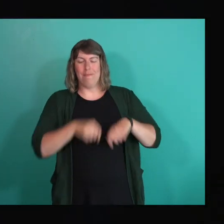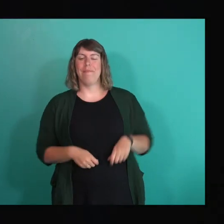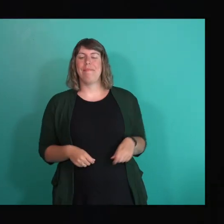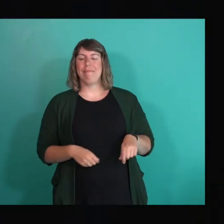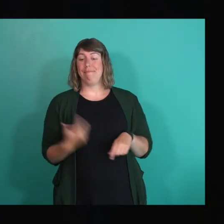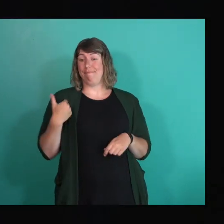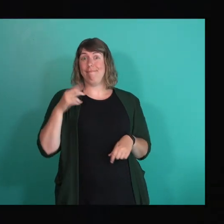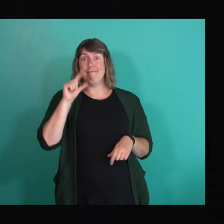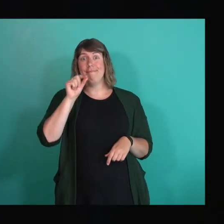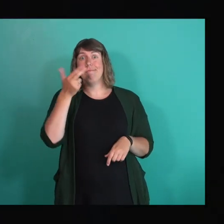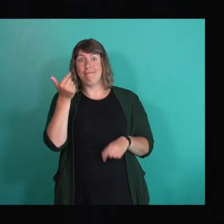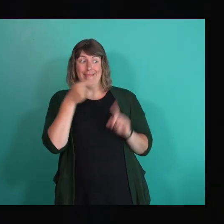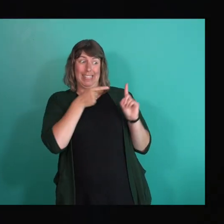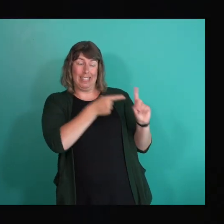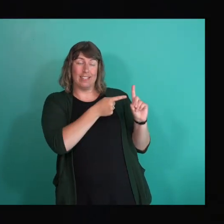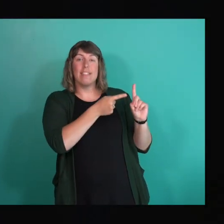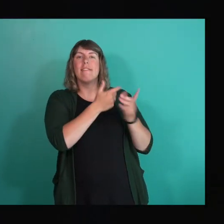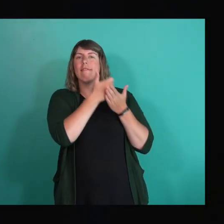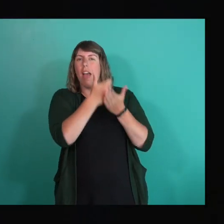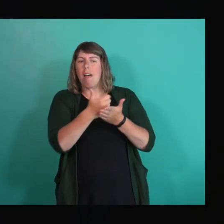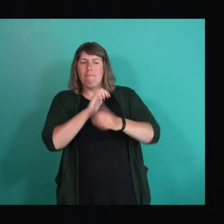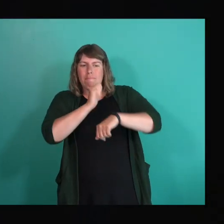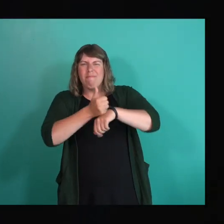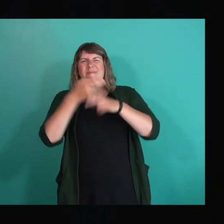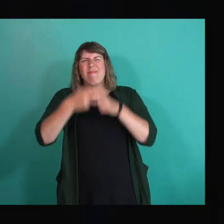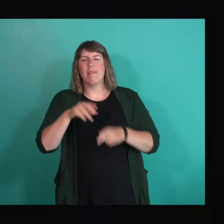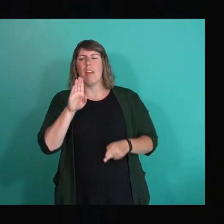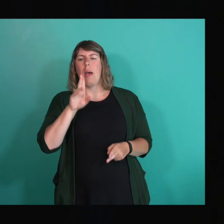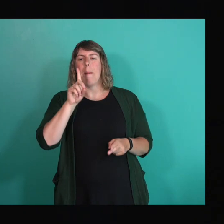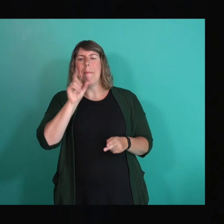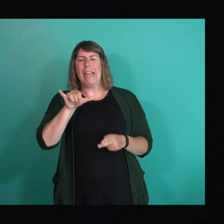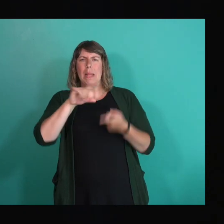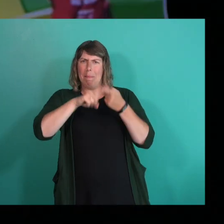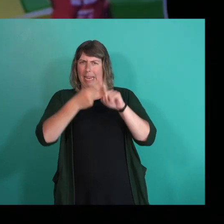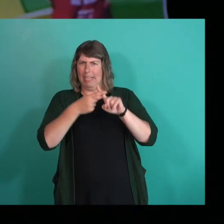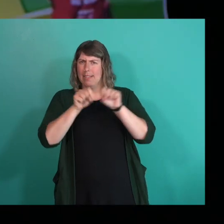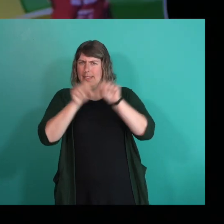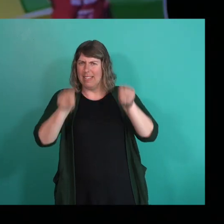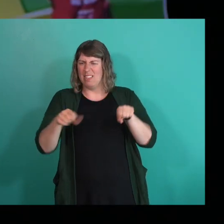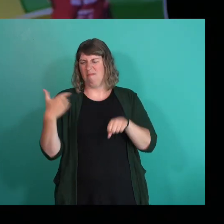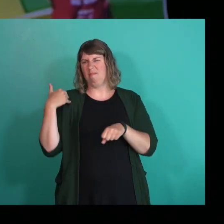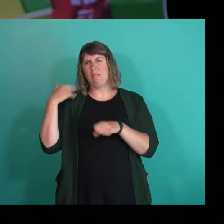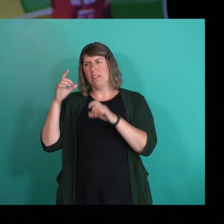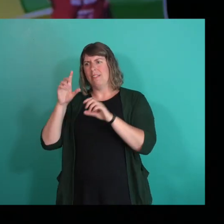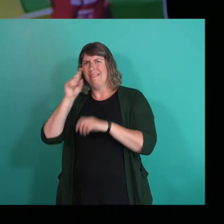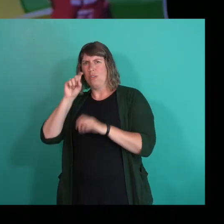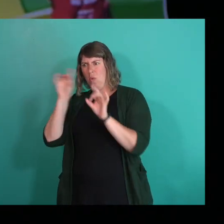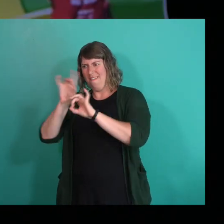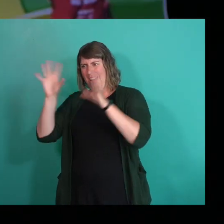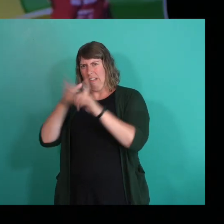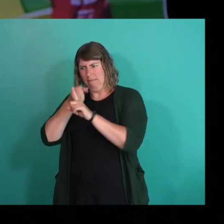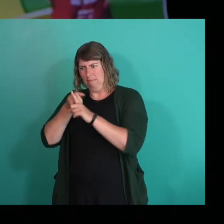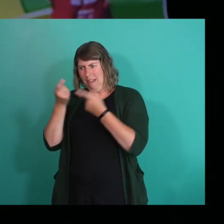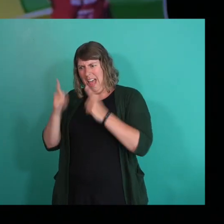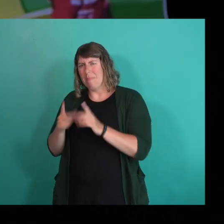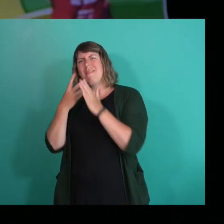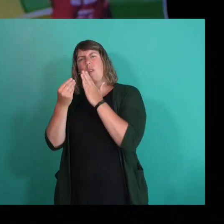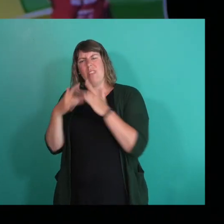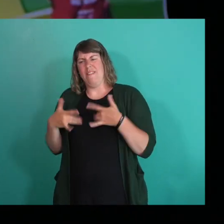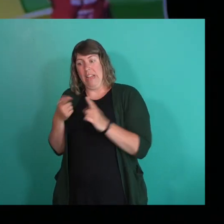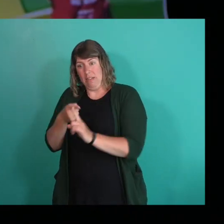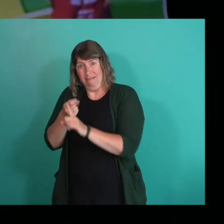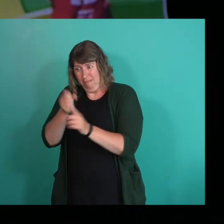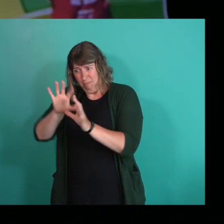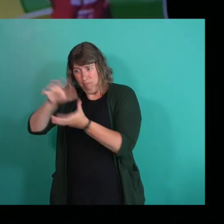in 2013, they helped create the buddy system in response to an incident of sexual violence outside a Man Up event,